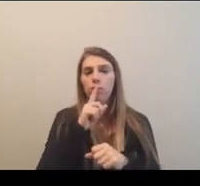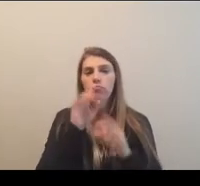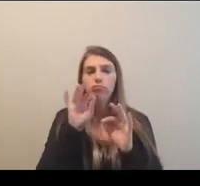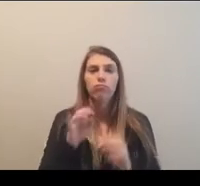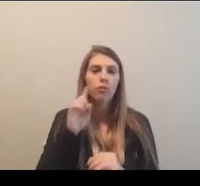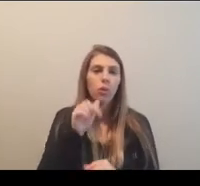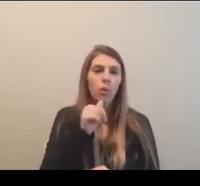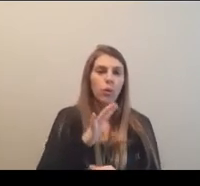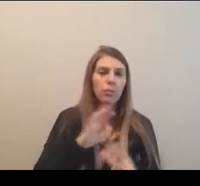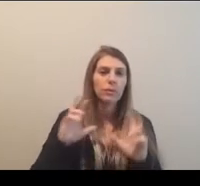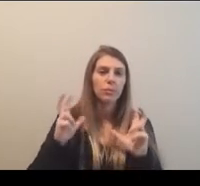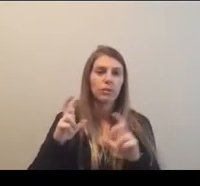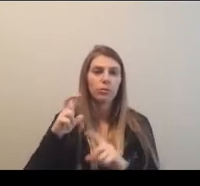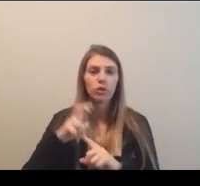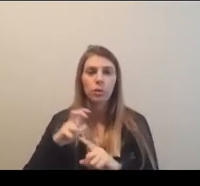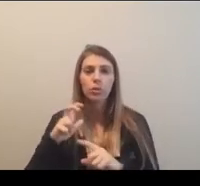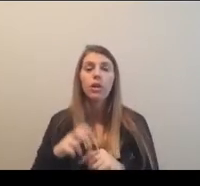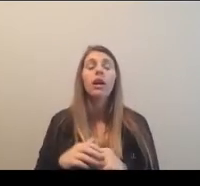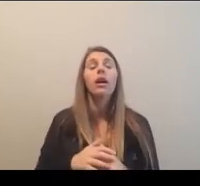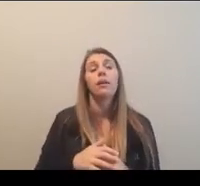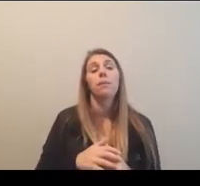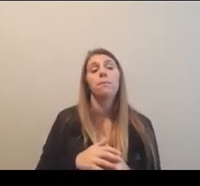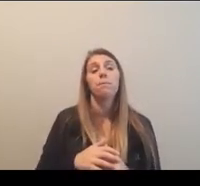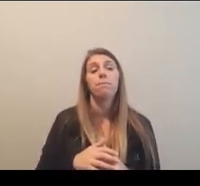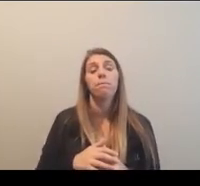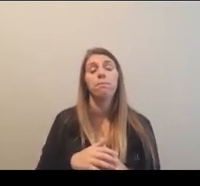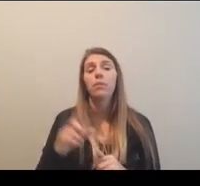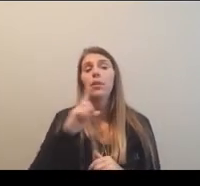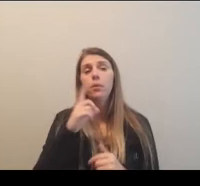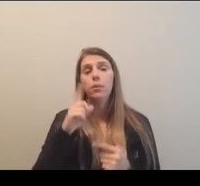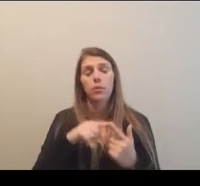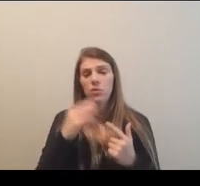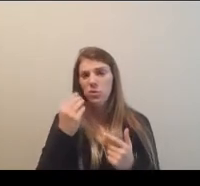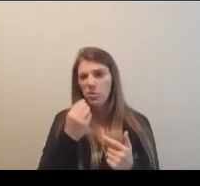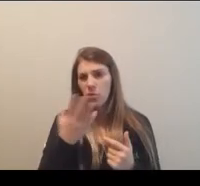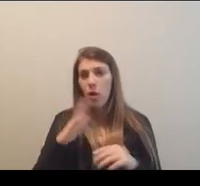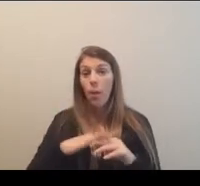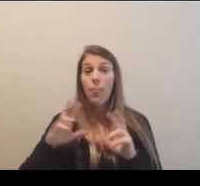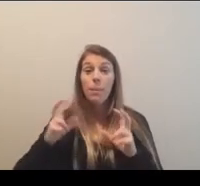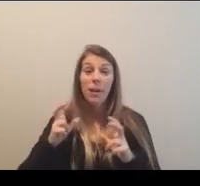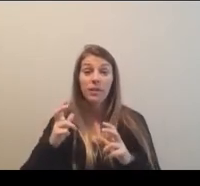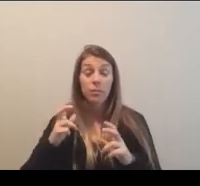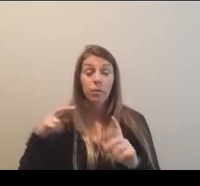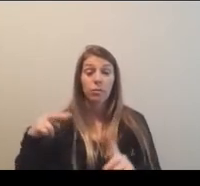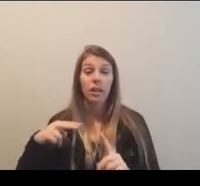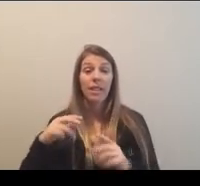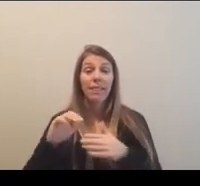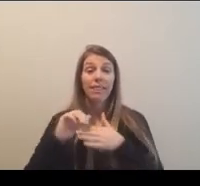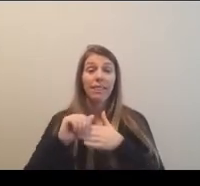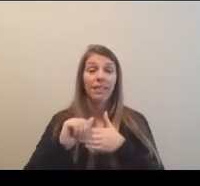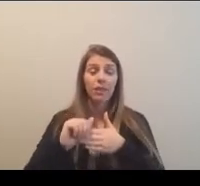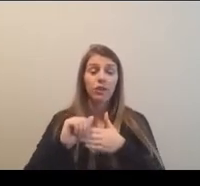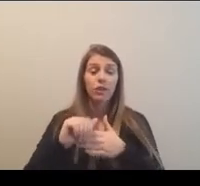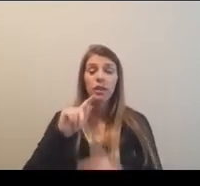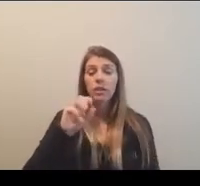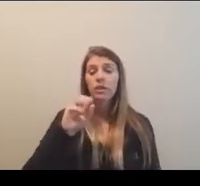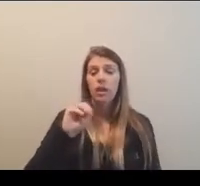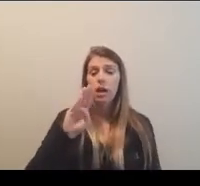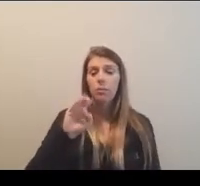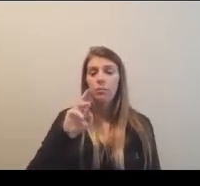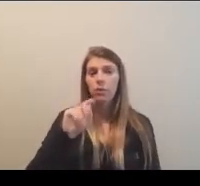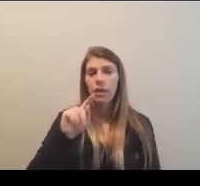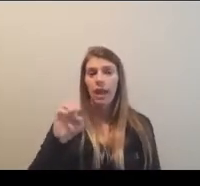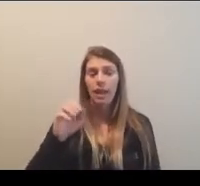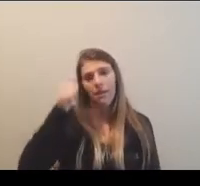basketball championships. And, you know, I really want to note, uh, on the basketball side, the leadership of Tom Burnett on